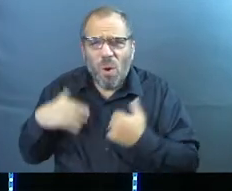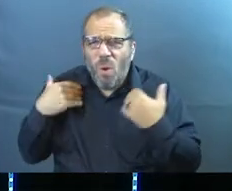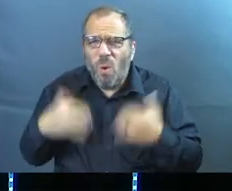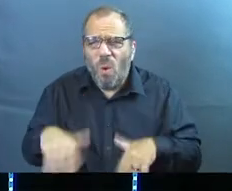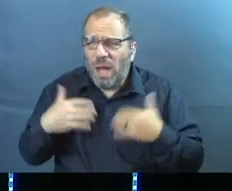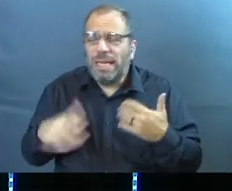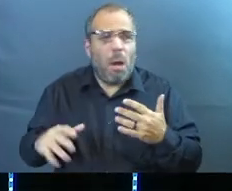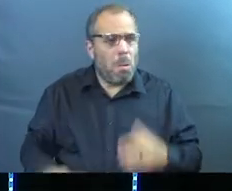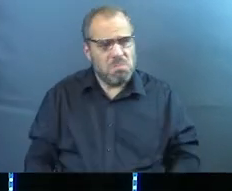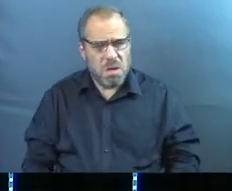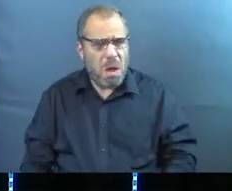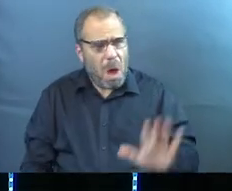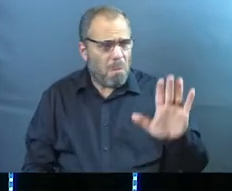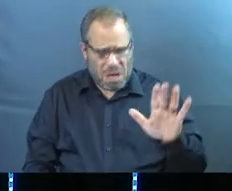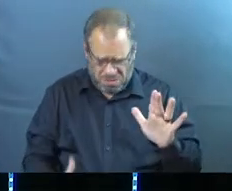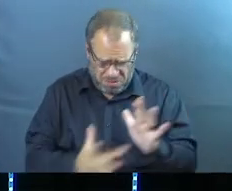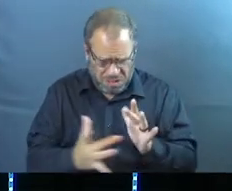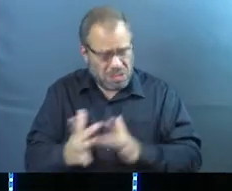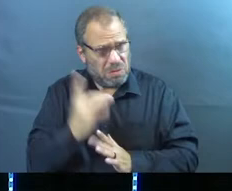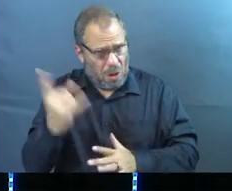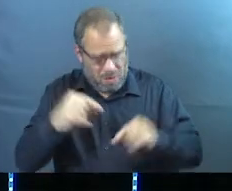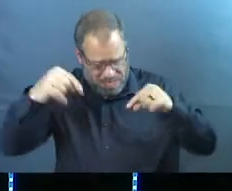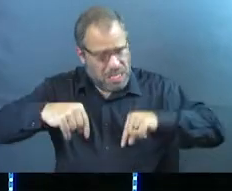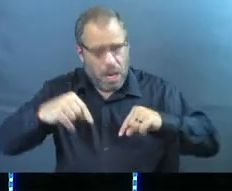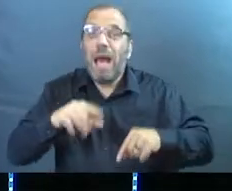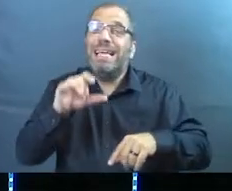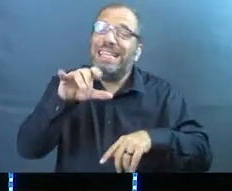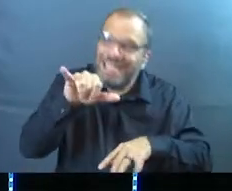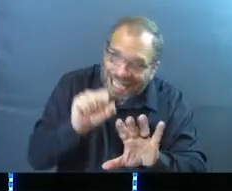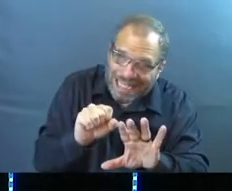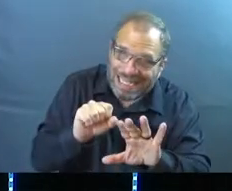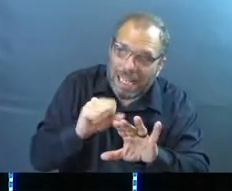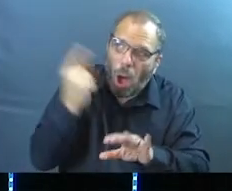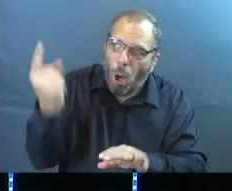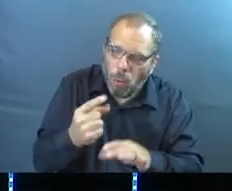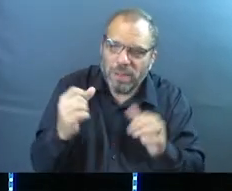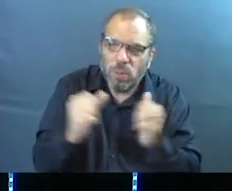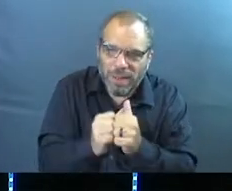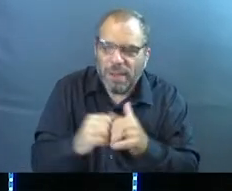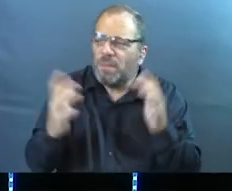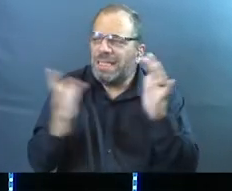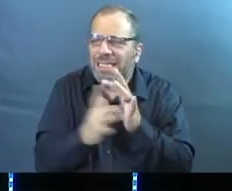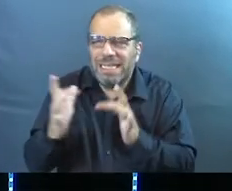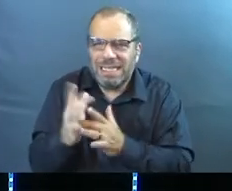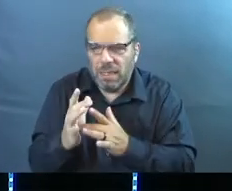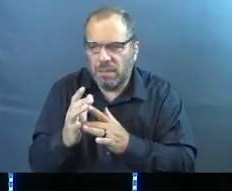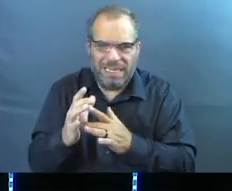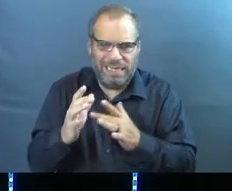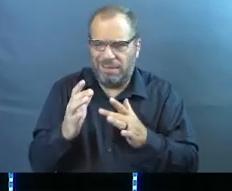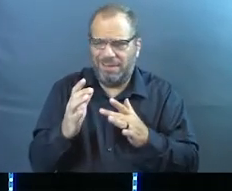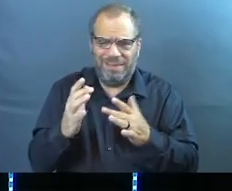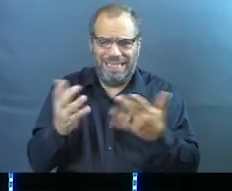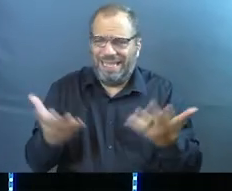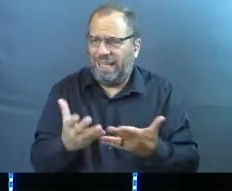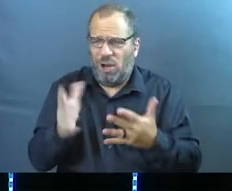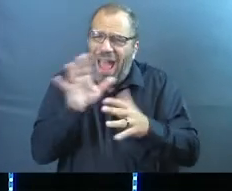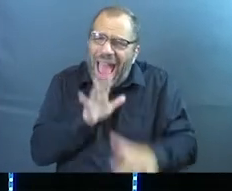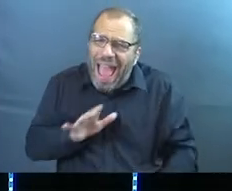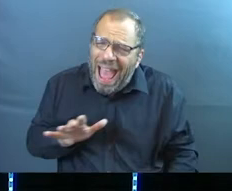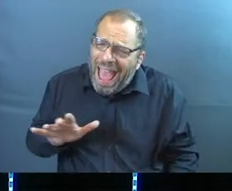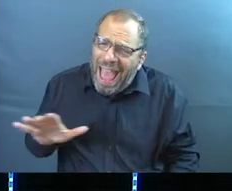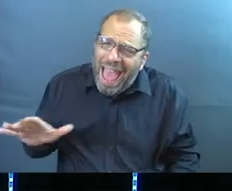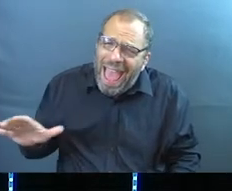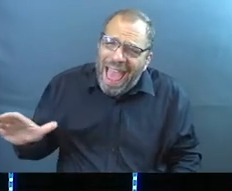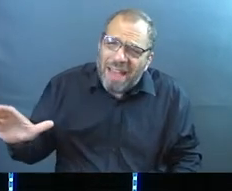maybe you're like, but isn't Jesus always here? Yes, he is. Jesus is omnipresent. He's present